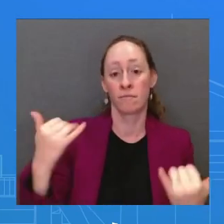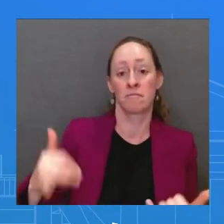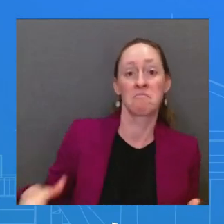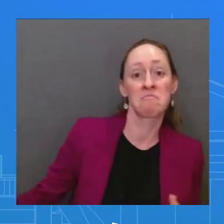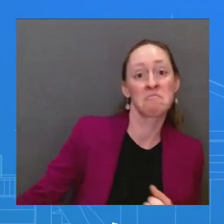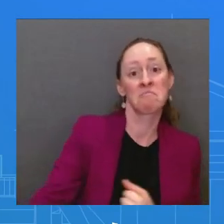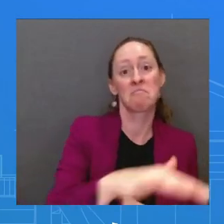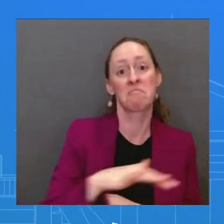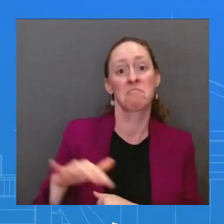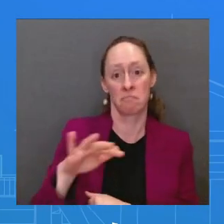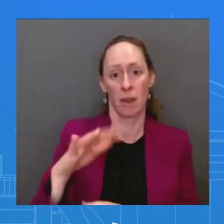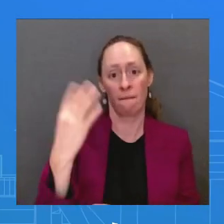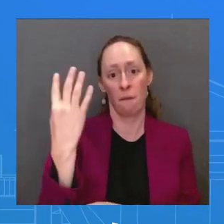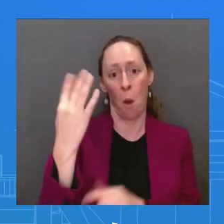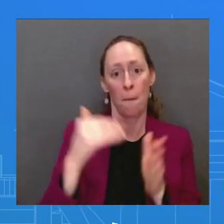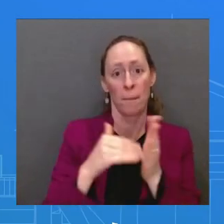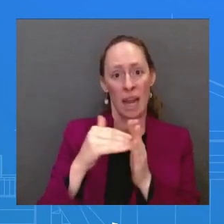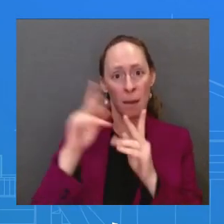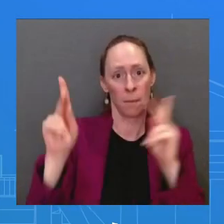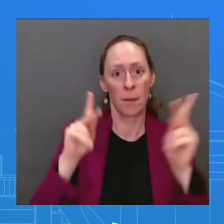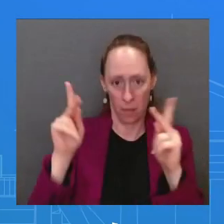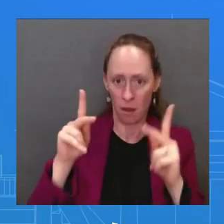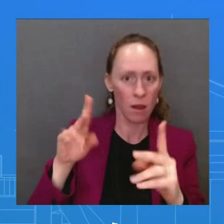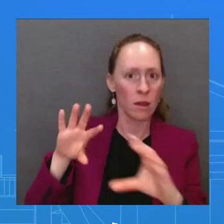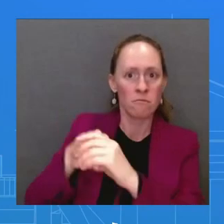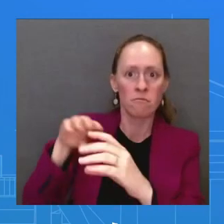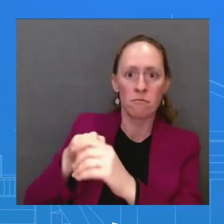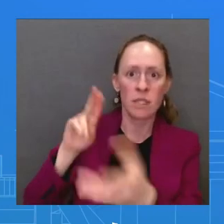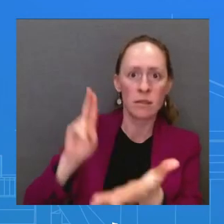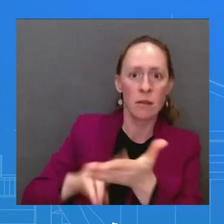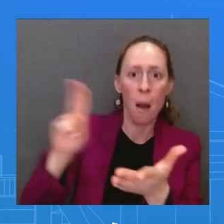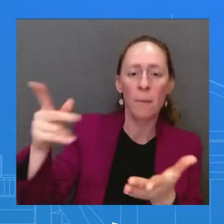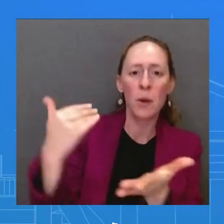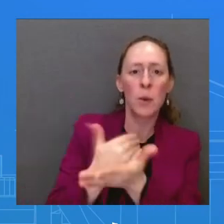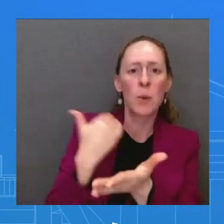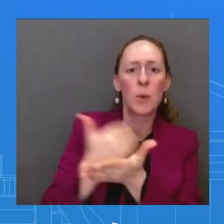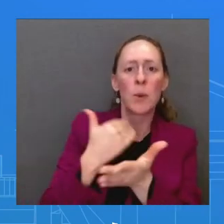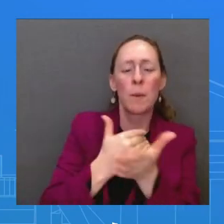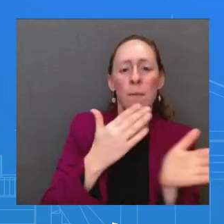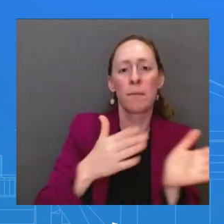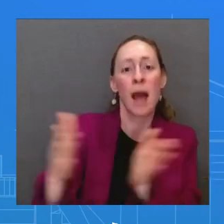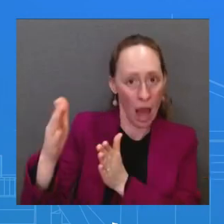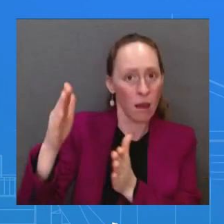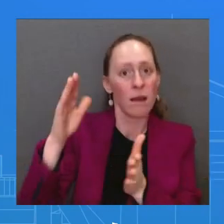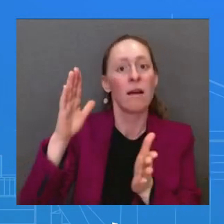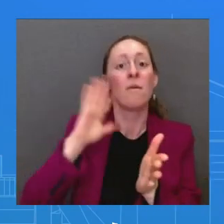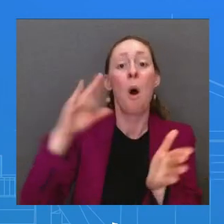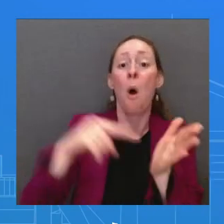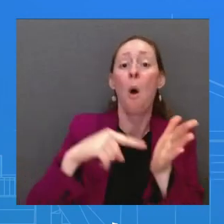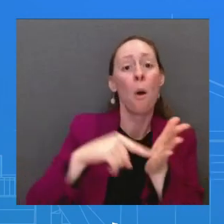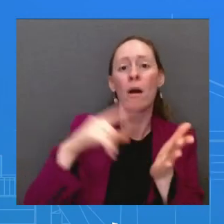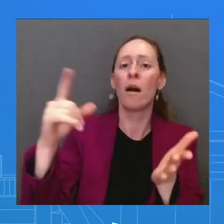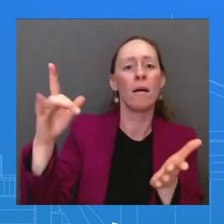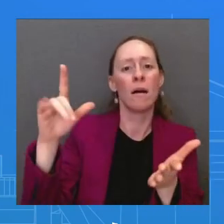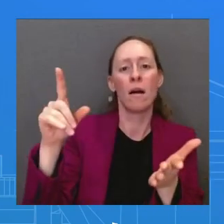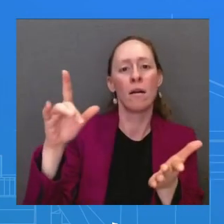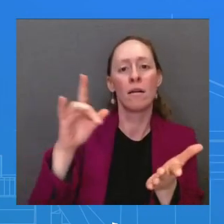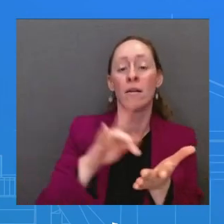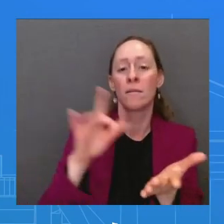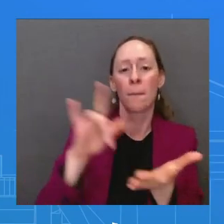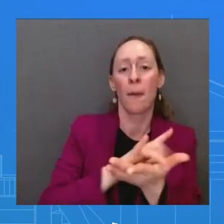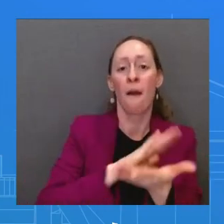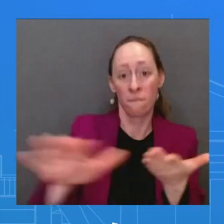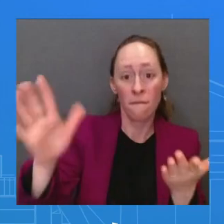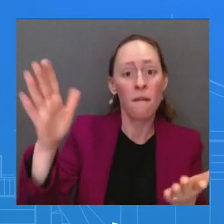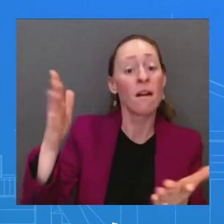repayment plan, the saving on a valuable education or save plan. This includes those who were transitioned from the previous